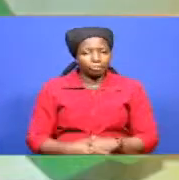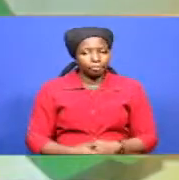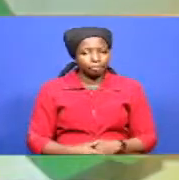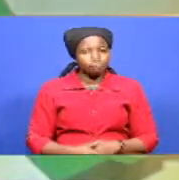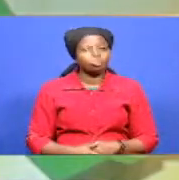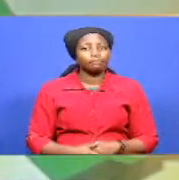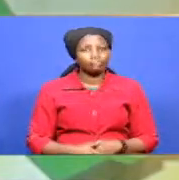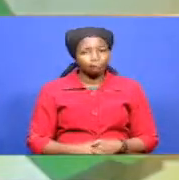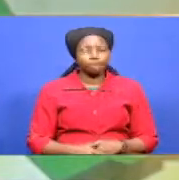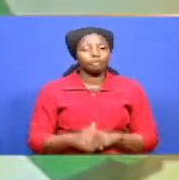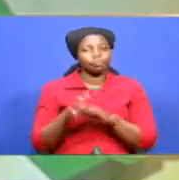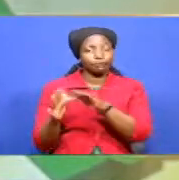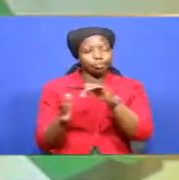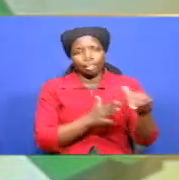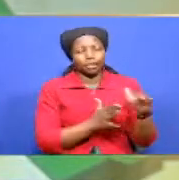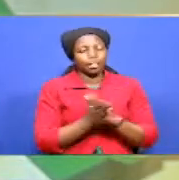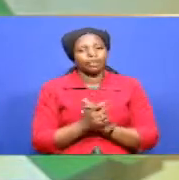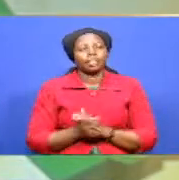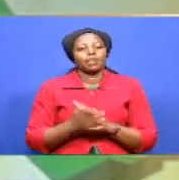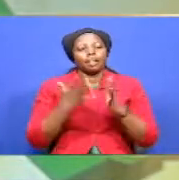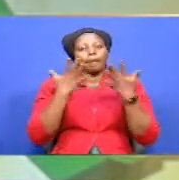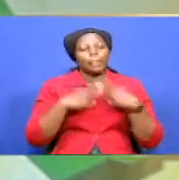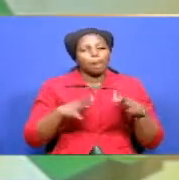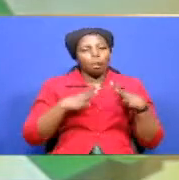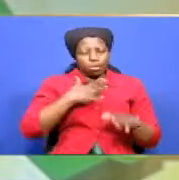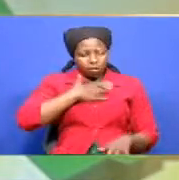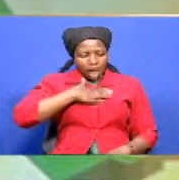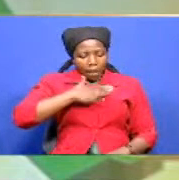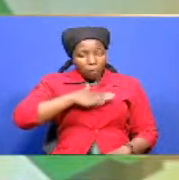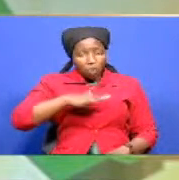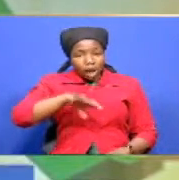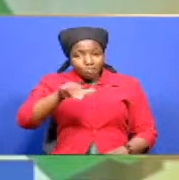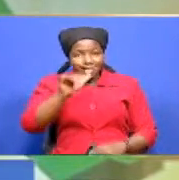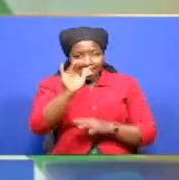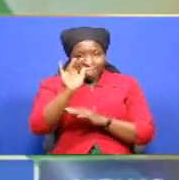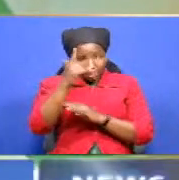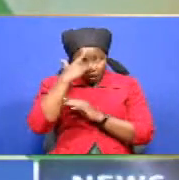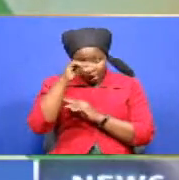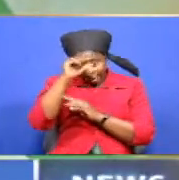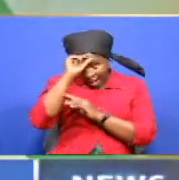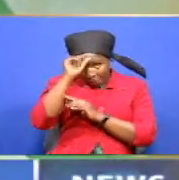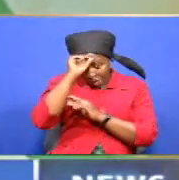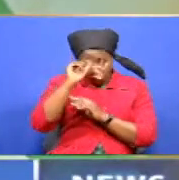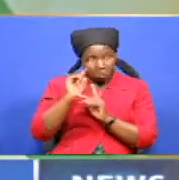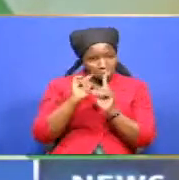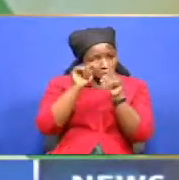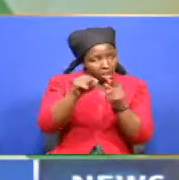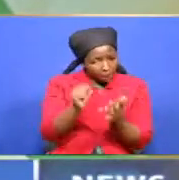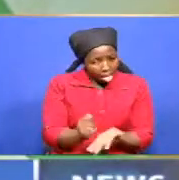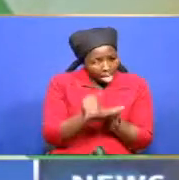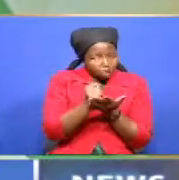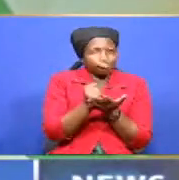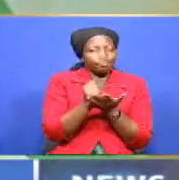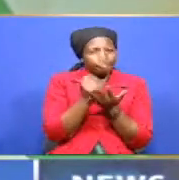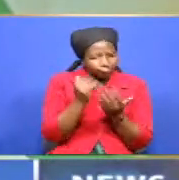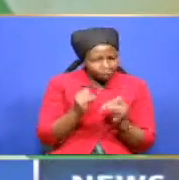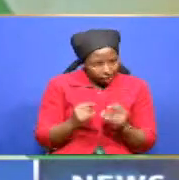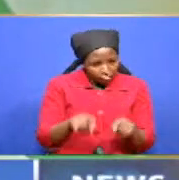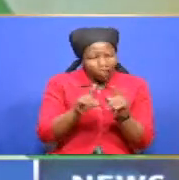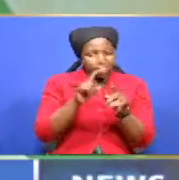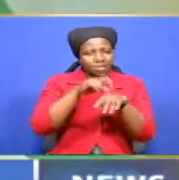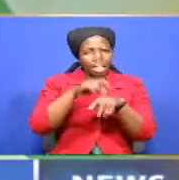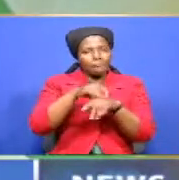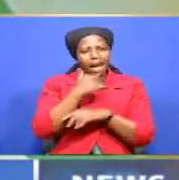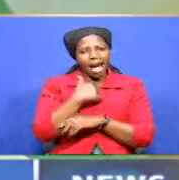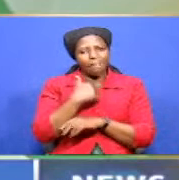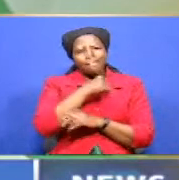Now moving on residents of Sombrero County are calling on the government to come to their rescue in the wake of the dwindling